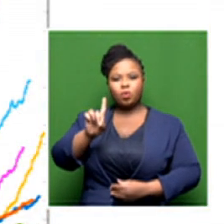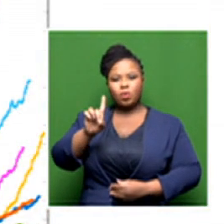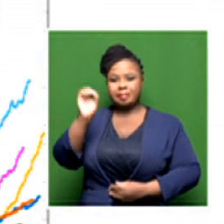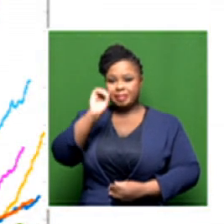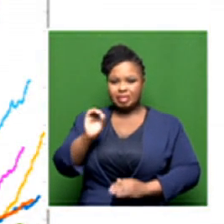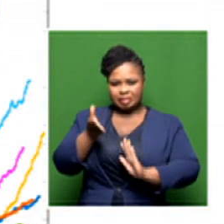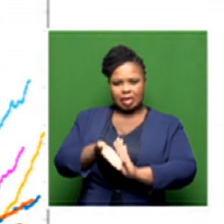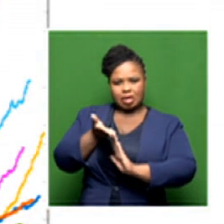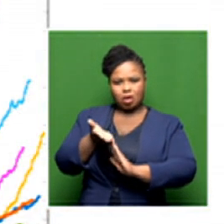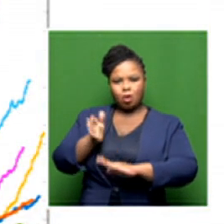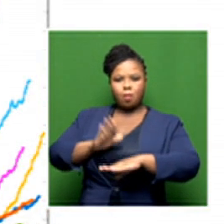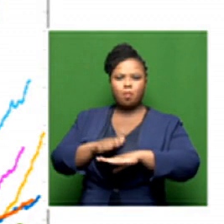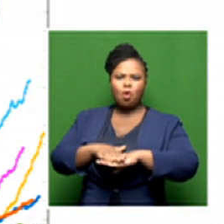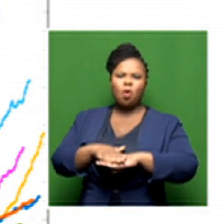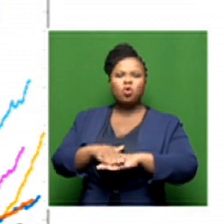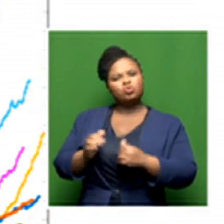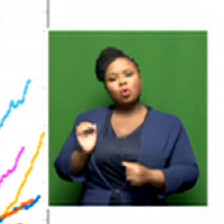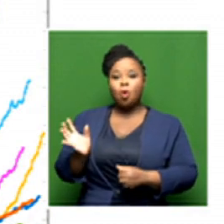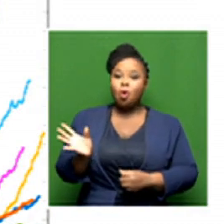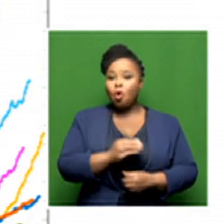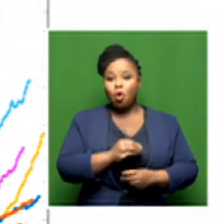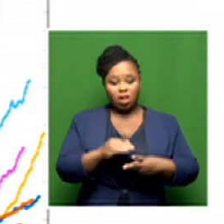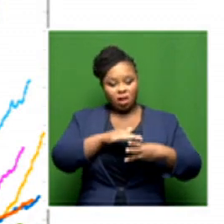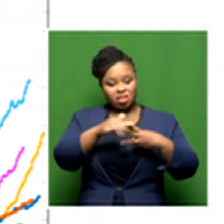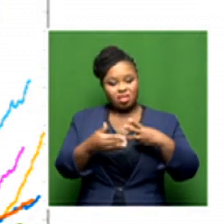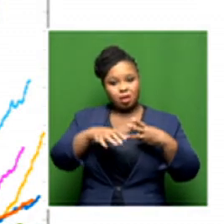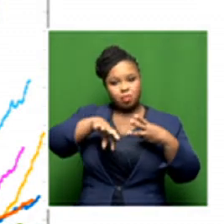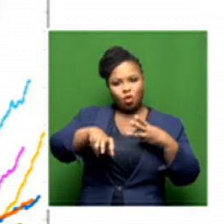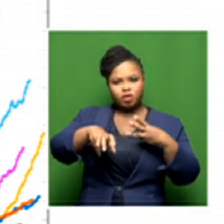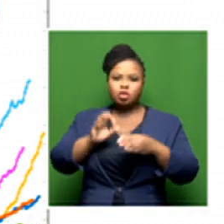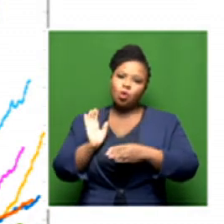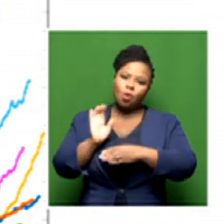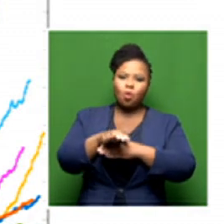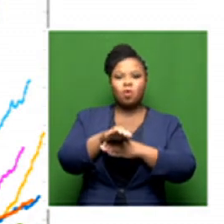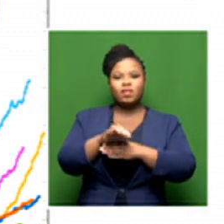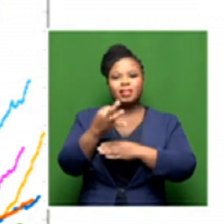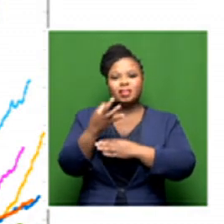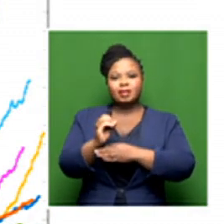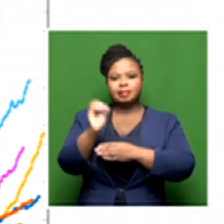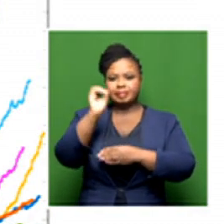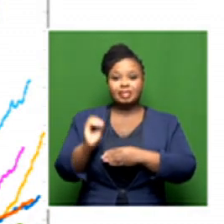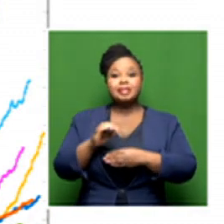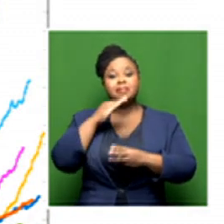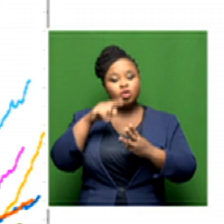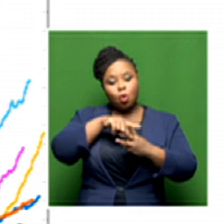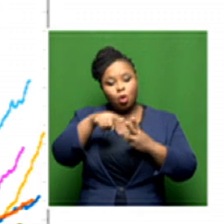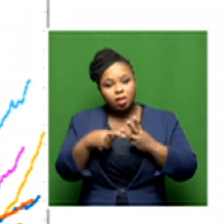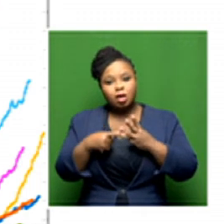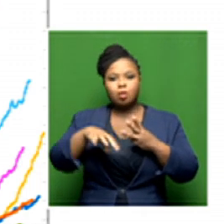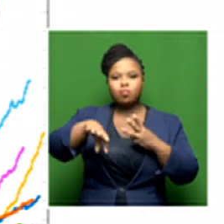So all of those have surpassed that 30% threshold. So they are formally in their third waves.